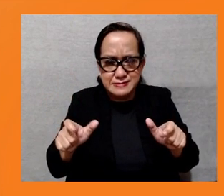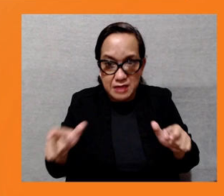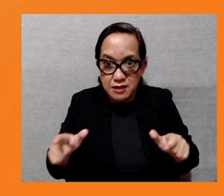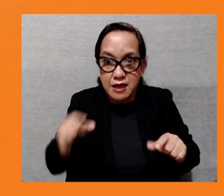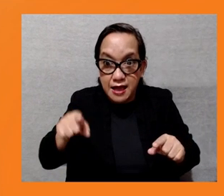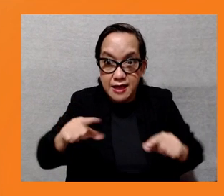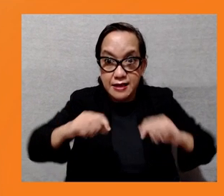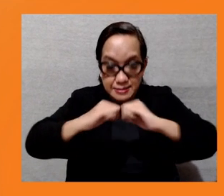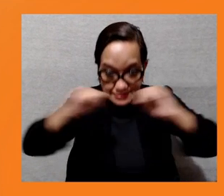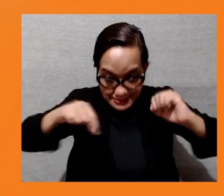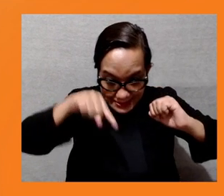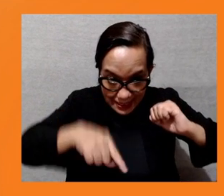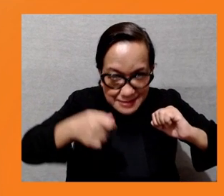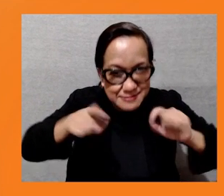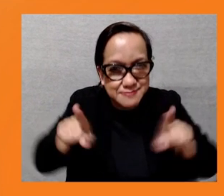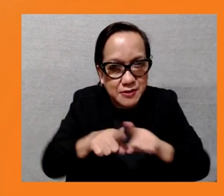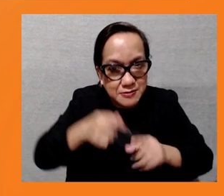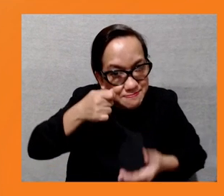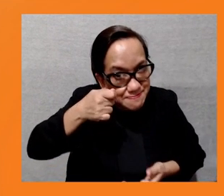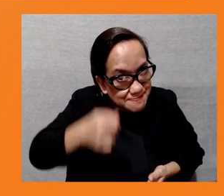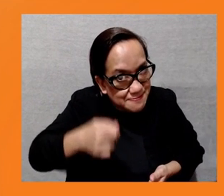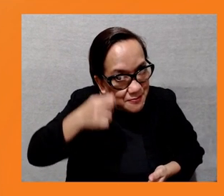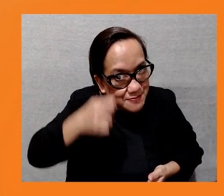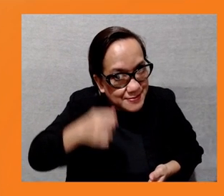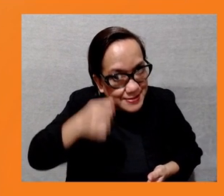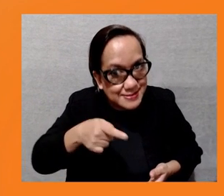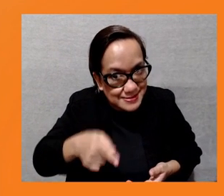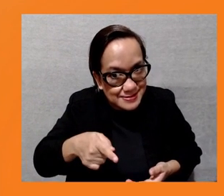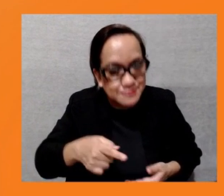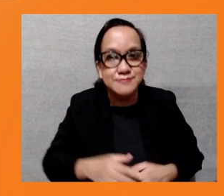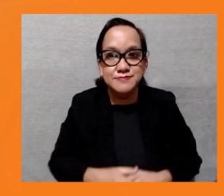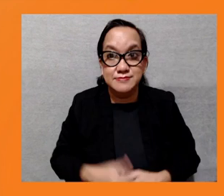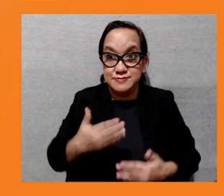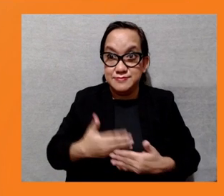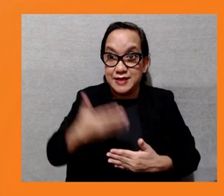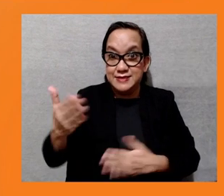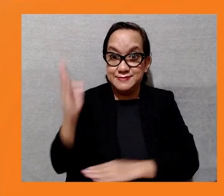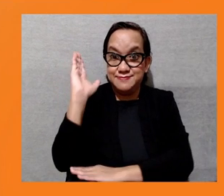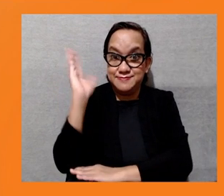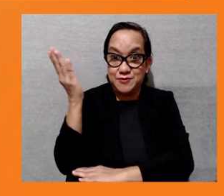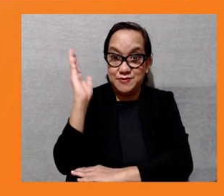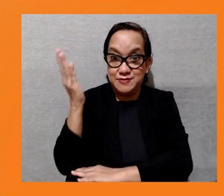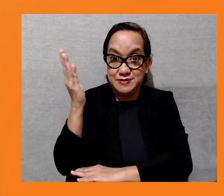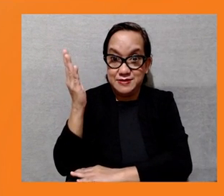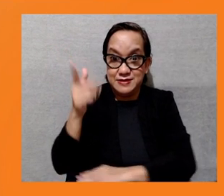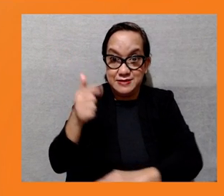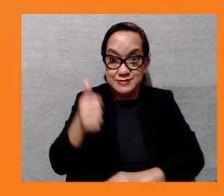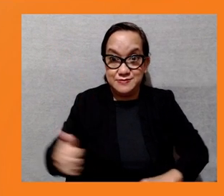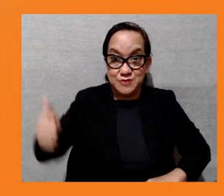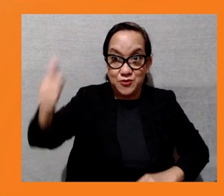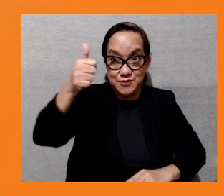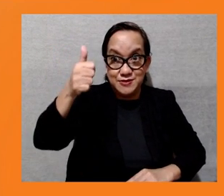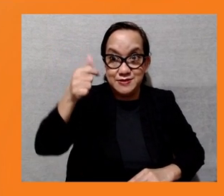speaker, Mr. Hemanta Witanage, is the executive director and co-founder of the Lanka-based Center for Environmental Justice.